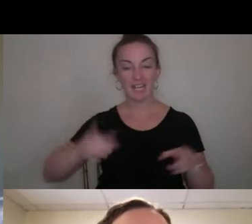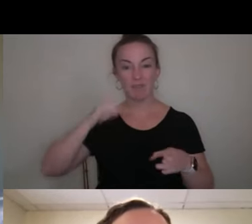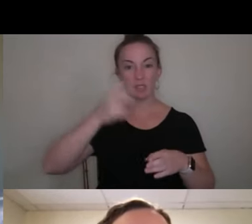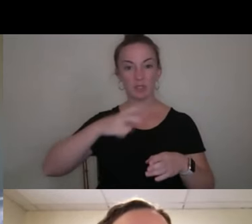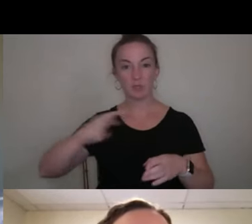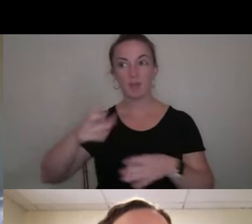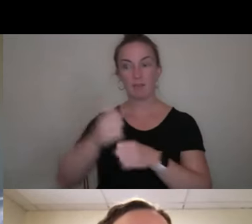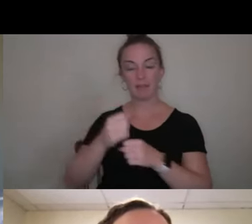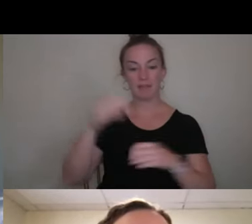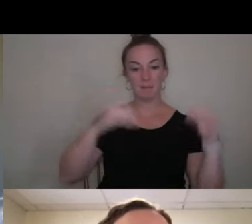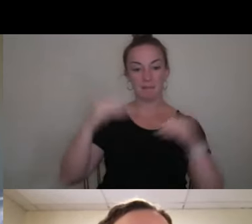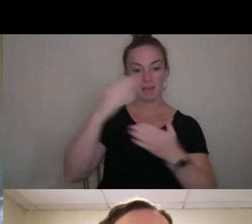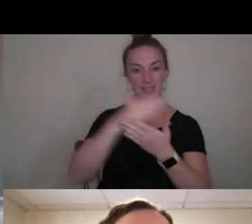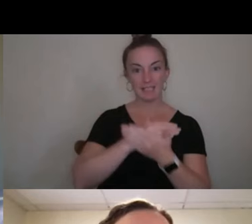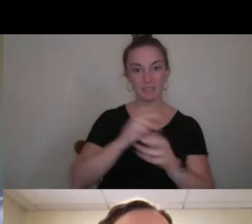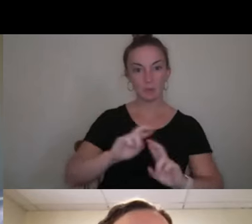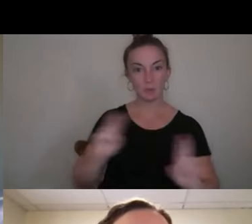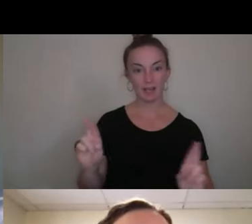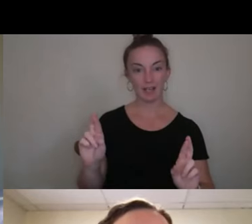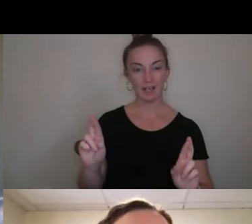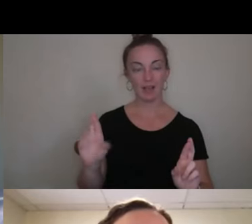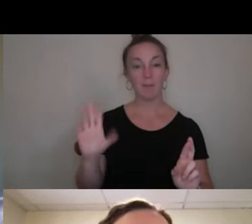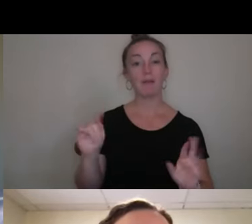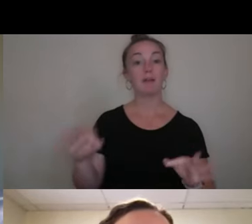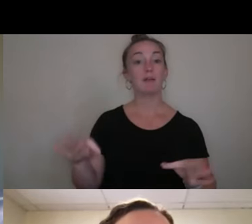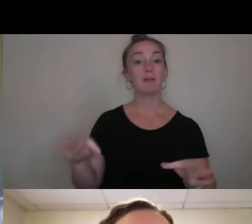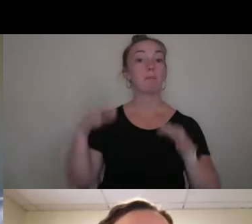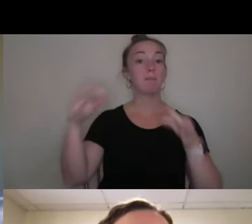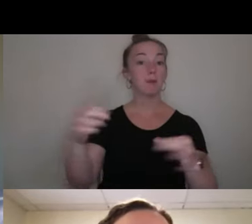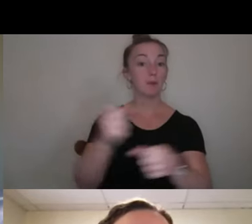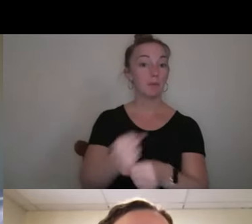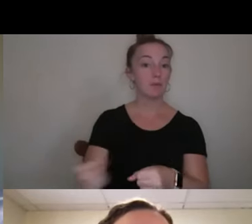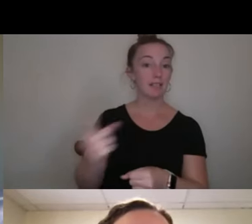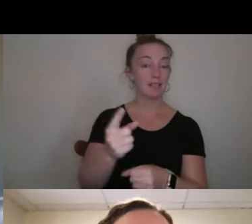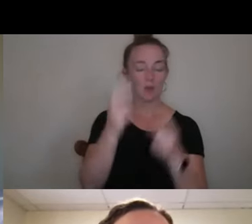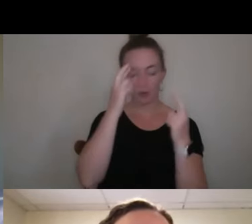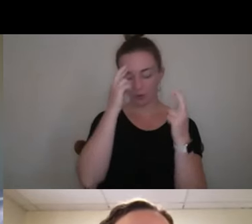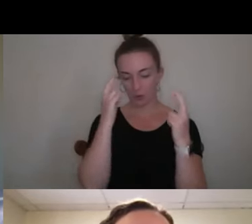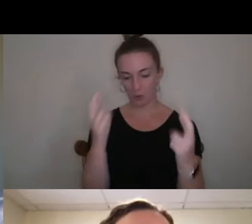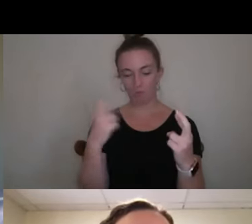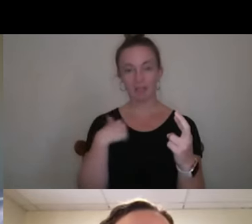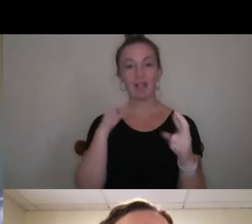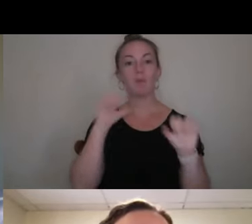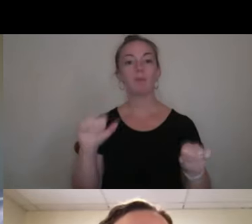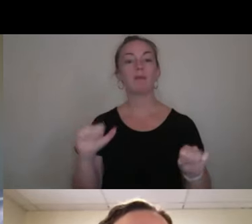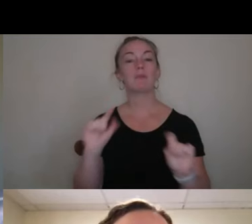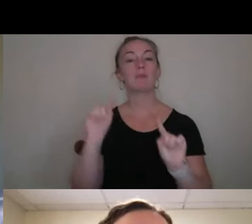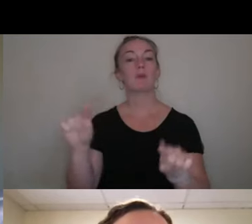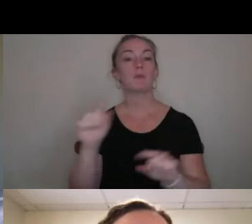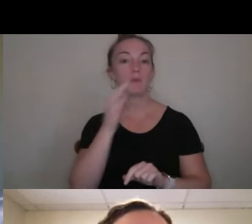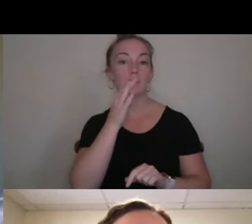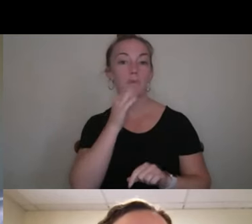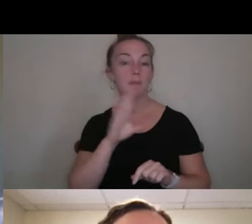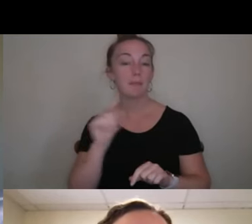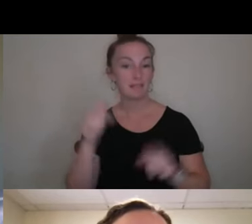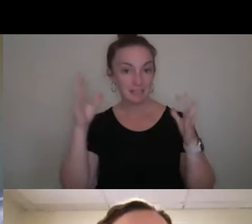list ready and everything. But they're postponing it to next year. So hopefully I'll be able to go pretty soon, but it's definitely